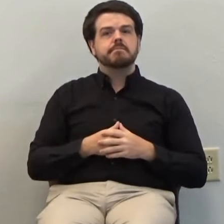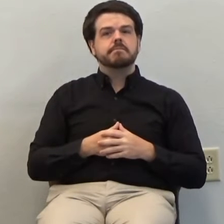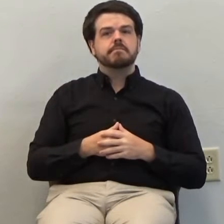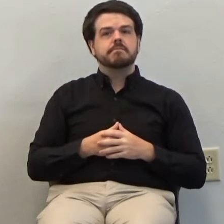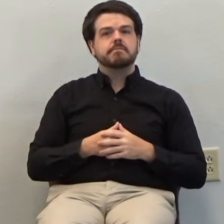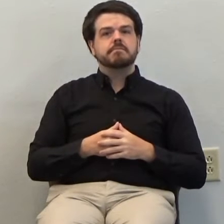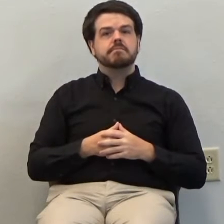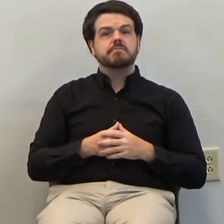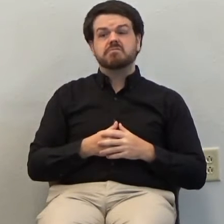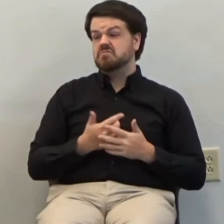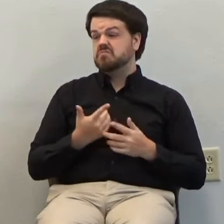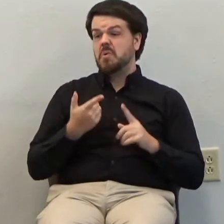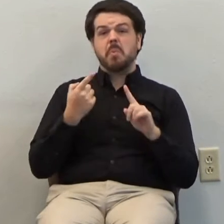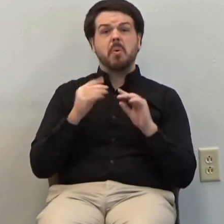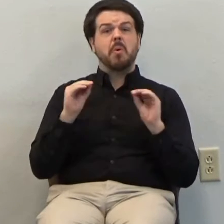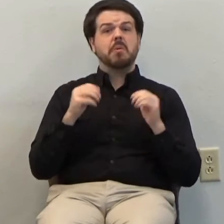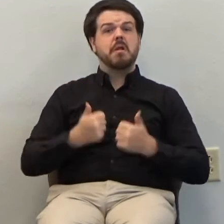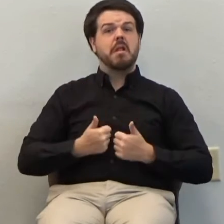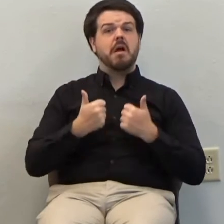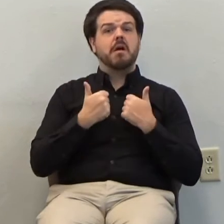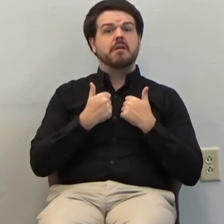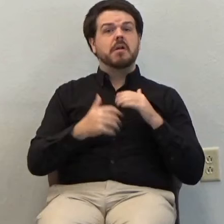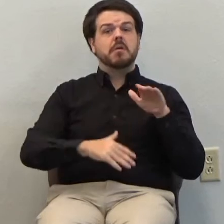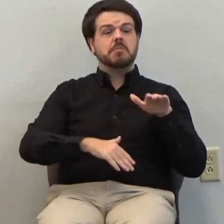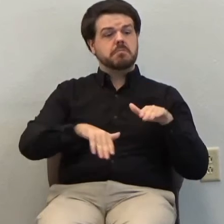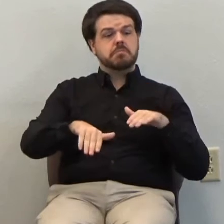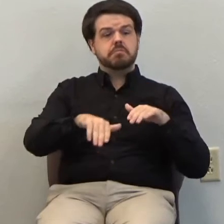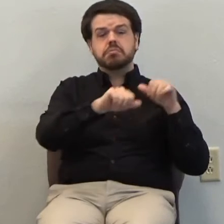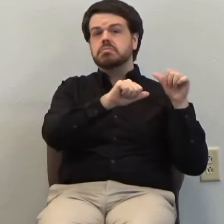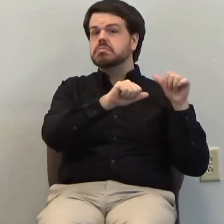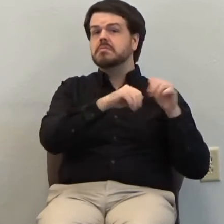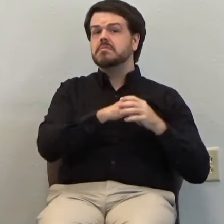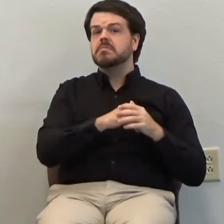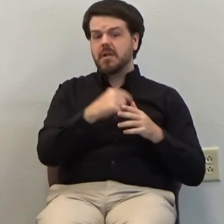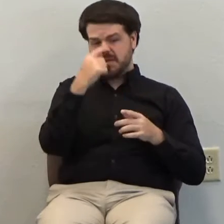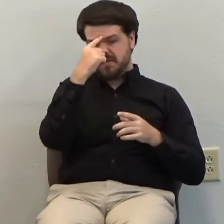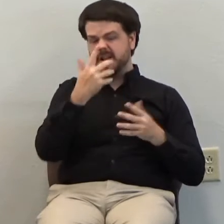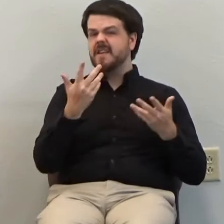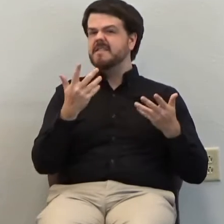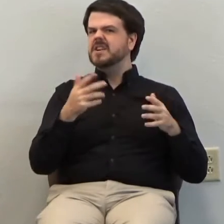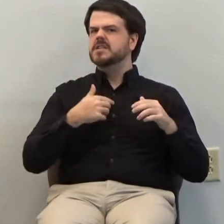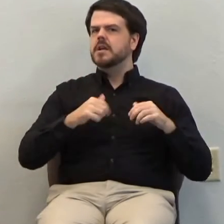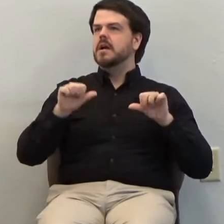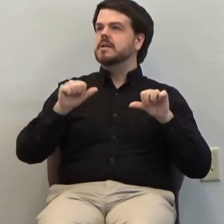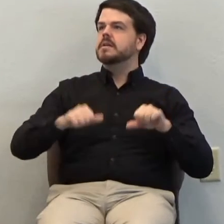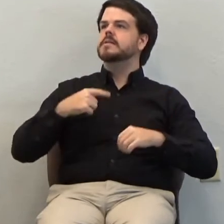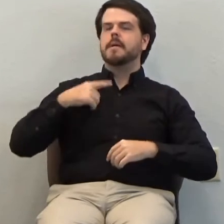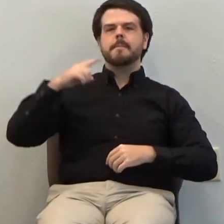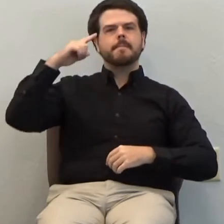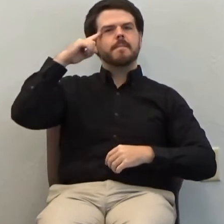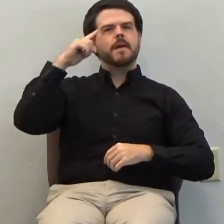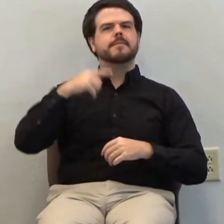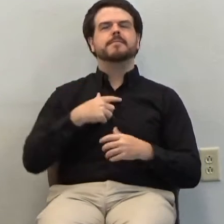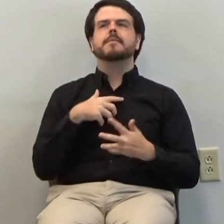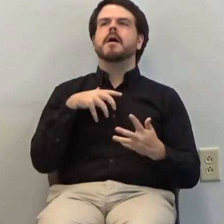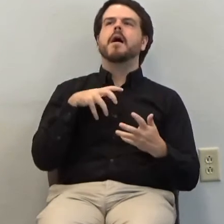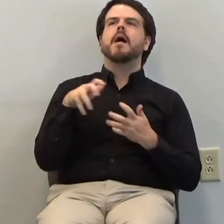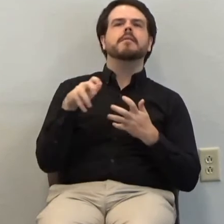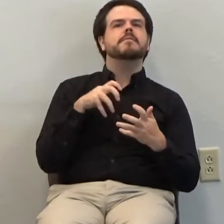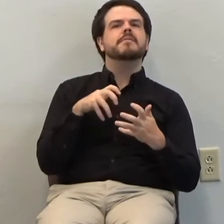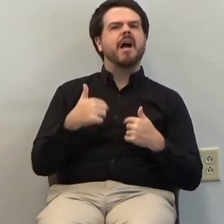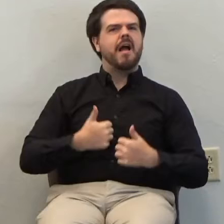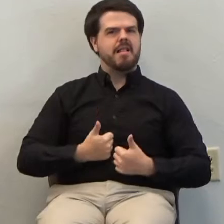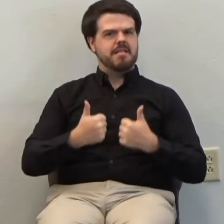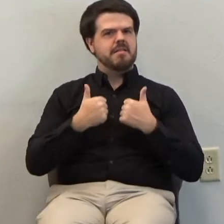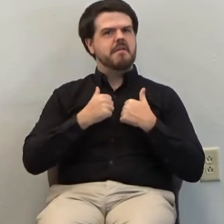because what is there to live for? And then that would be it. He would be done. And he could say, ha ha, I have lived the way I wanted.